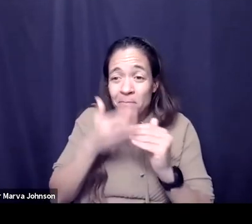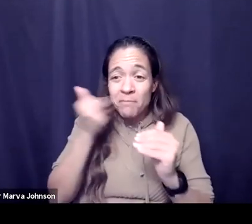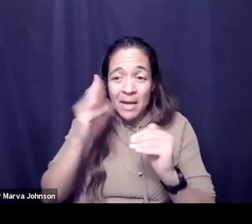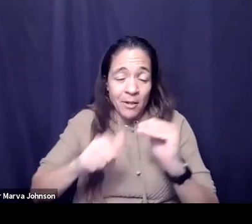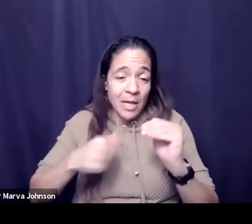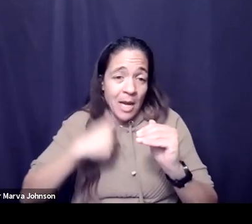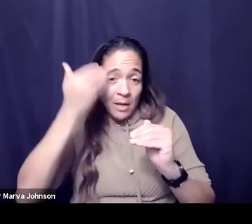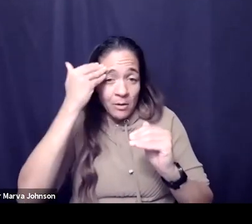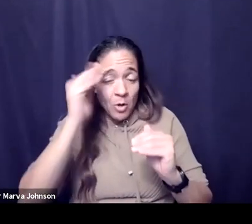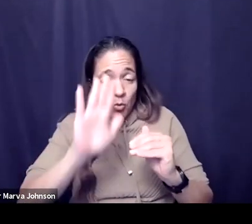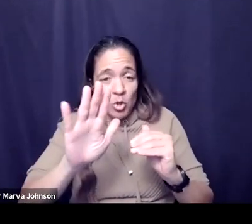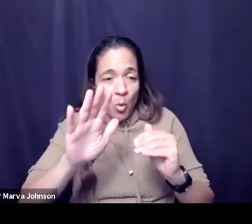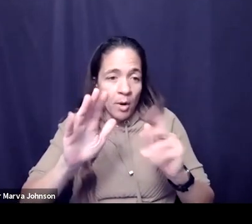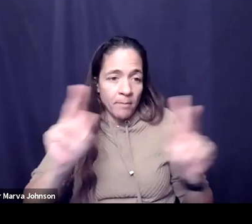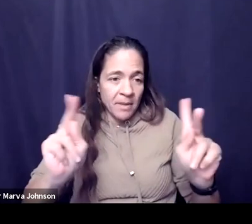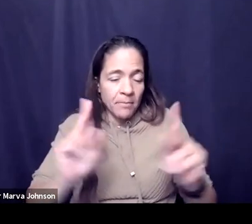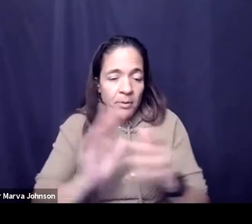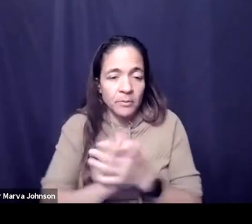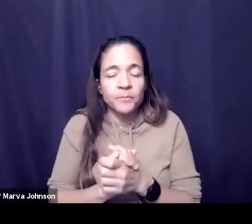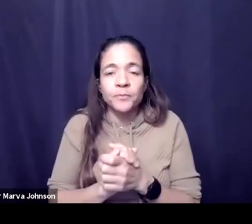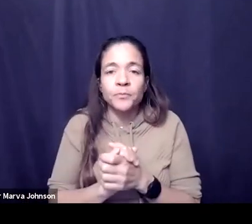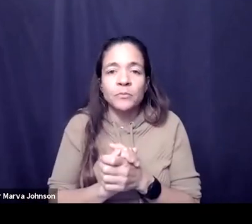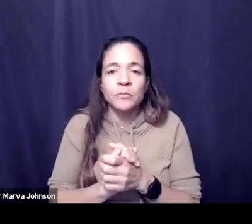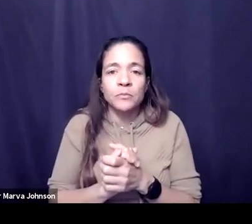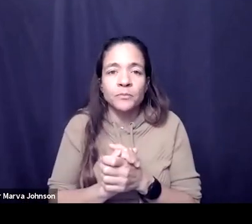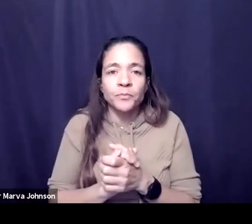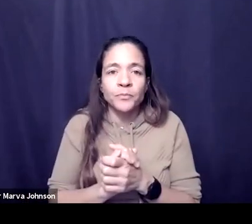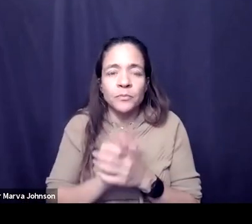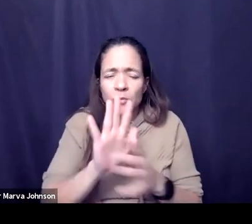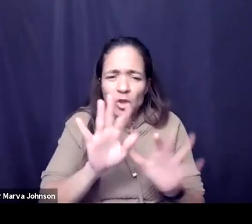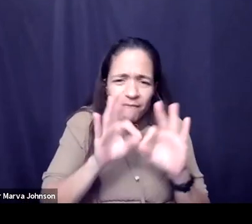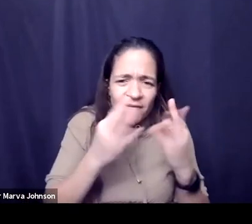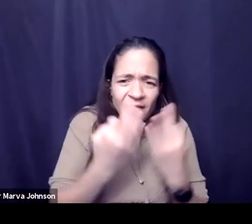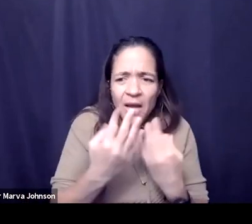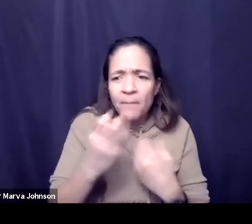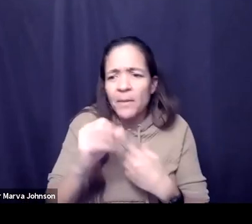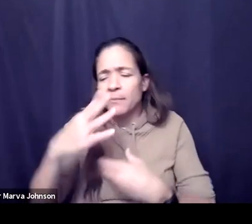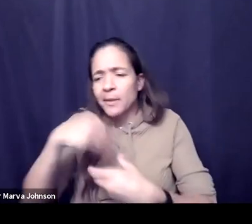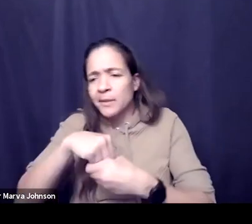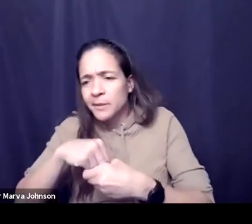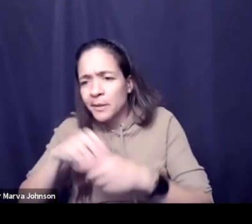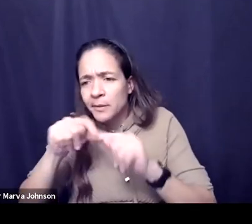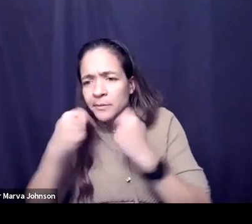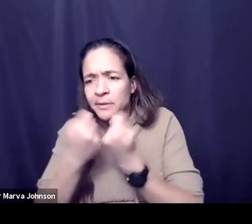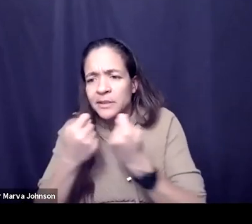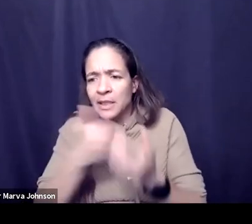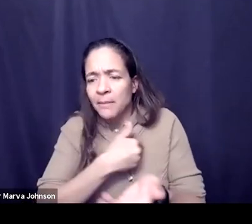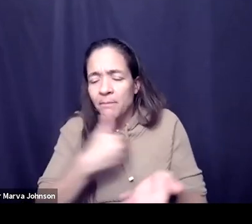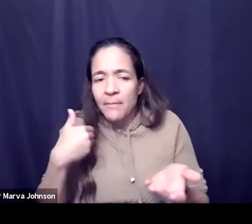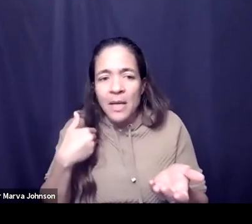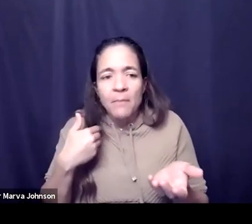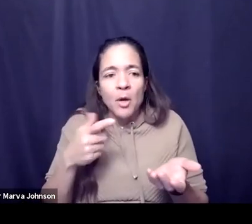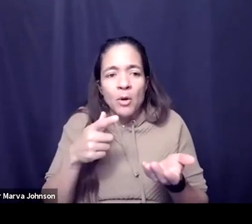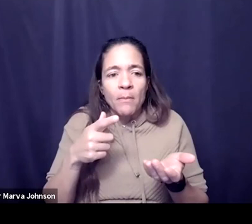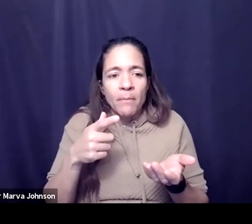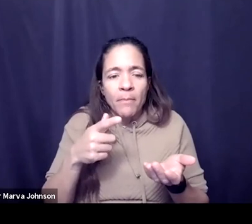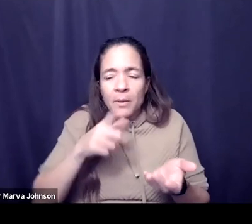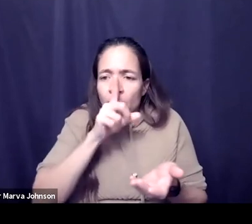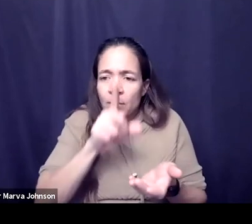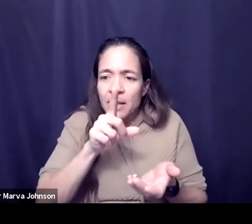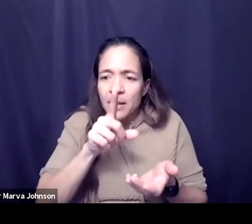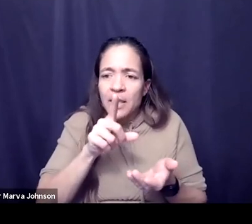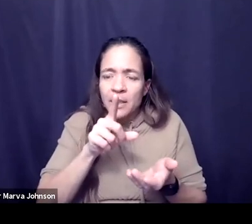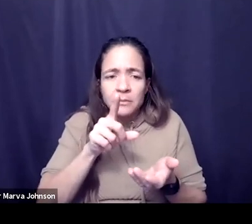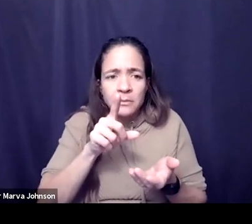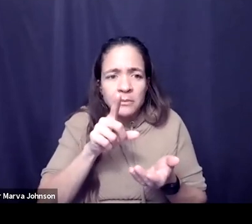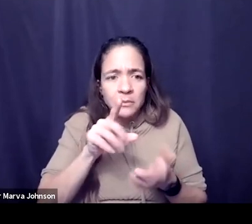or you know other people in the sector or your family or internal team members but going through this exercise of yeah who why